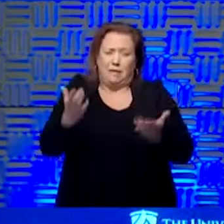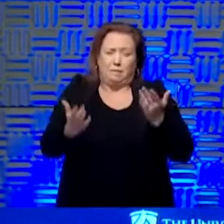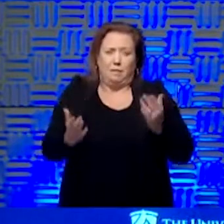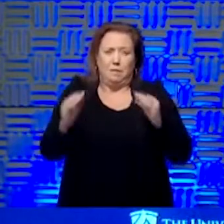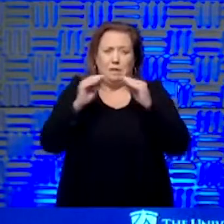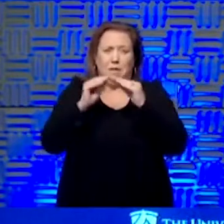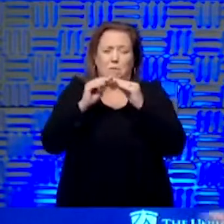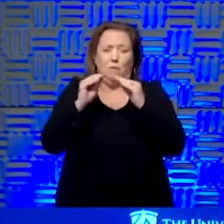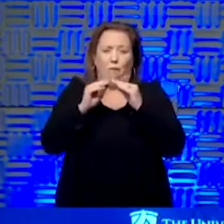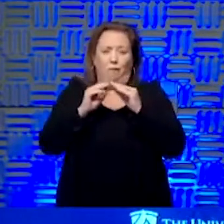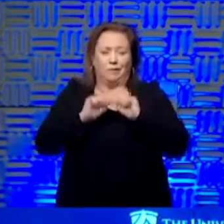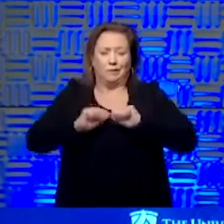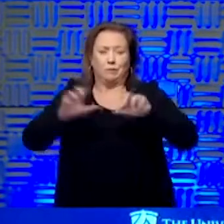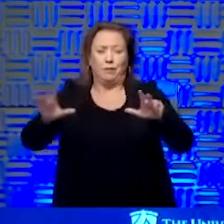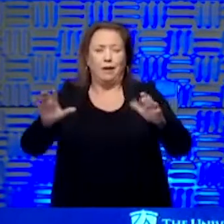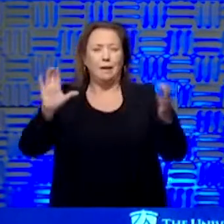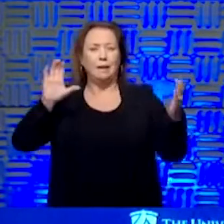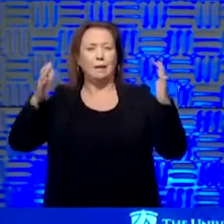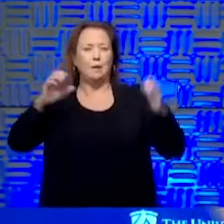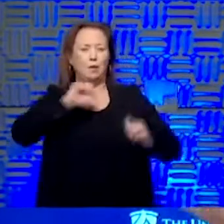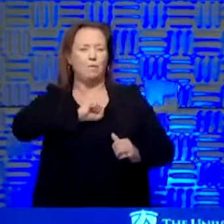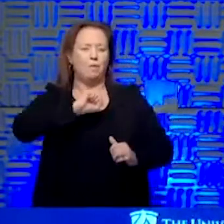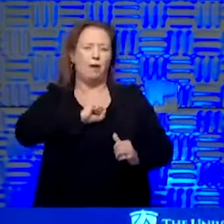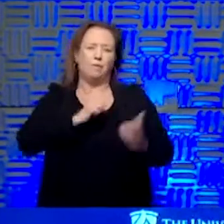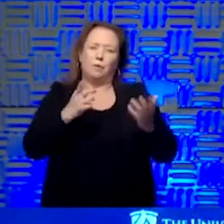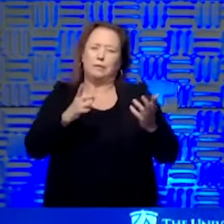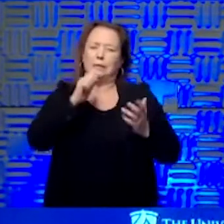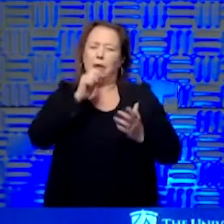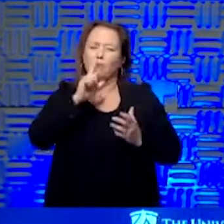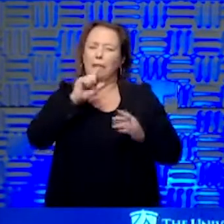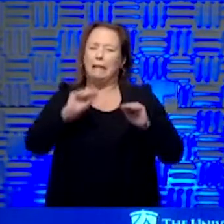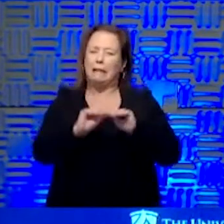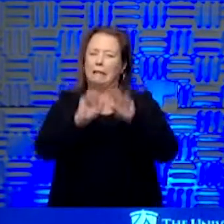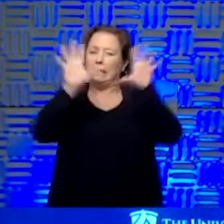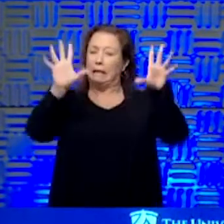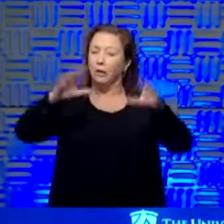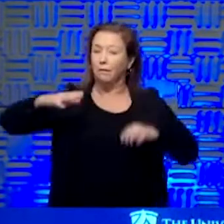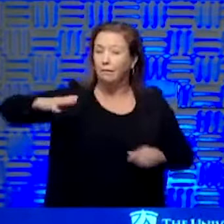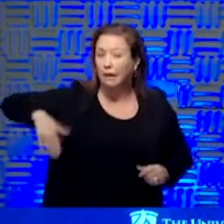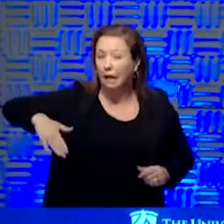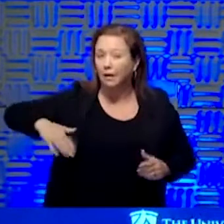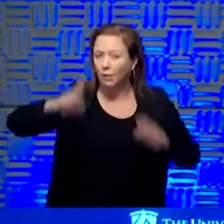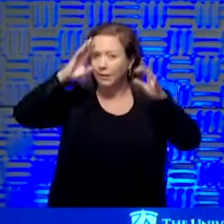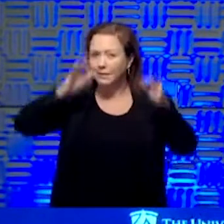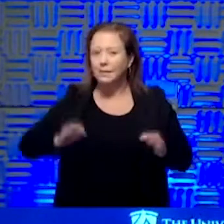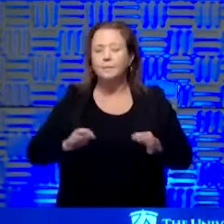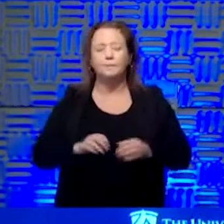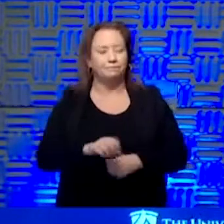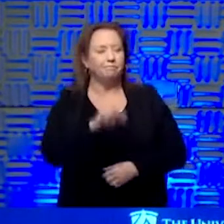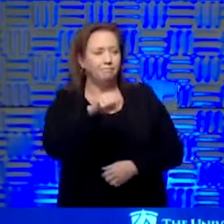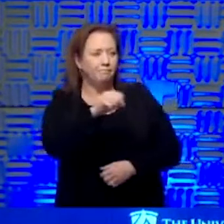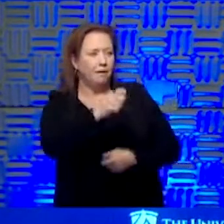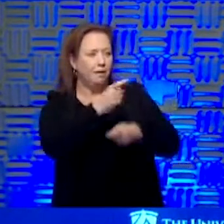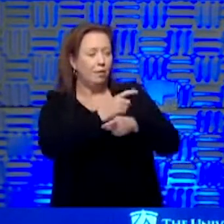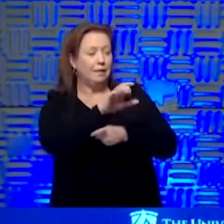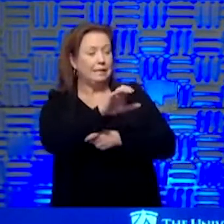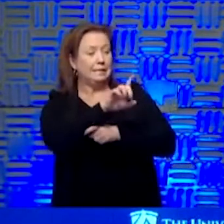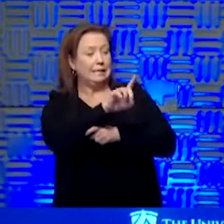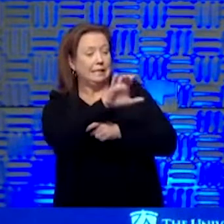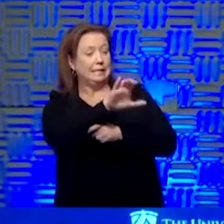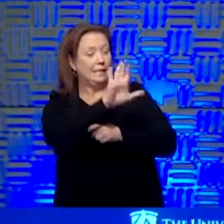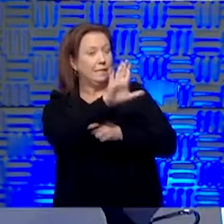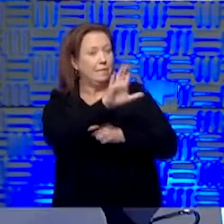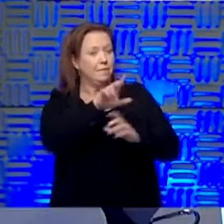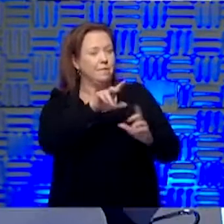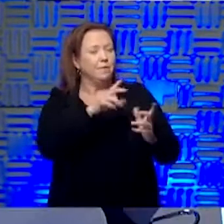you had just coughed. And so unclear which they're going to land on that. Yeah, I would agree. And I think, you know, the CDC, the stance they're taking right now,